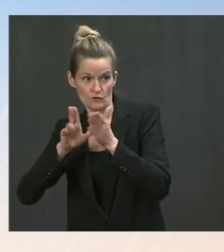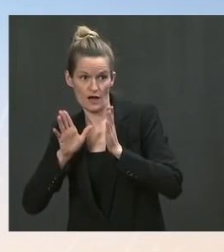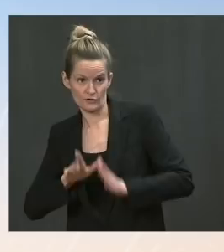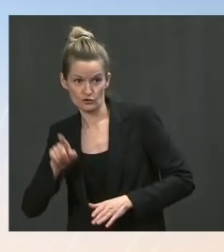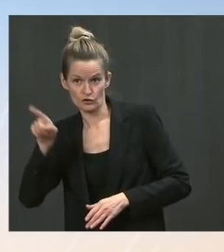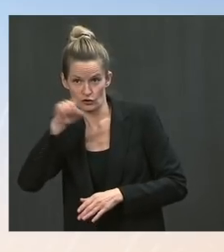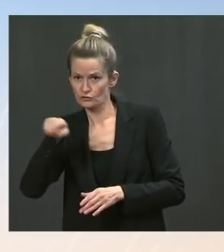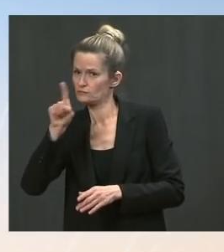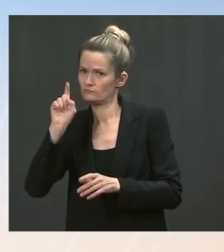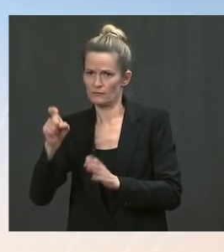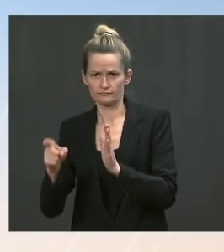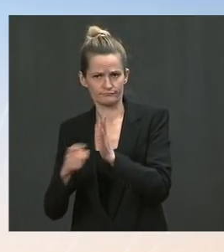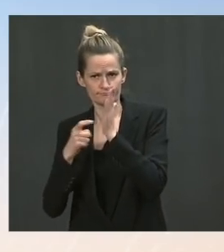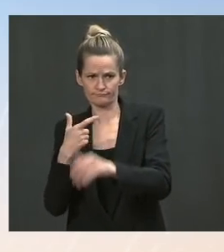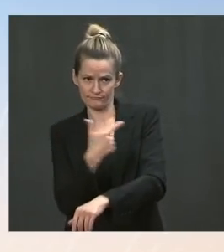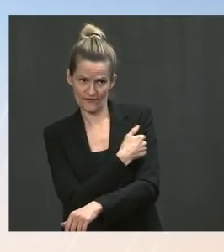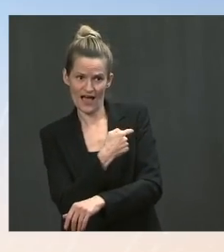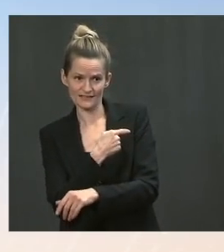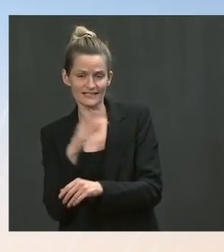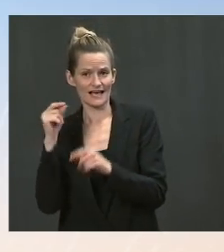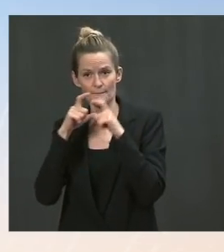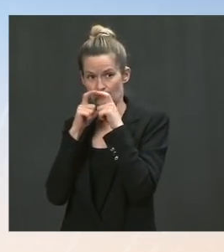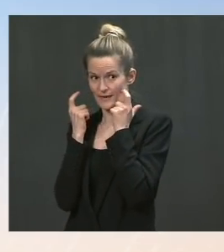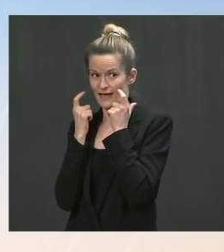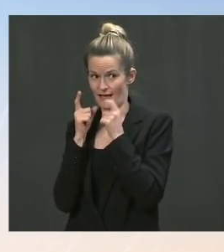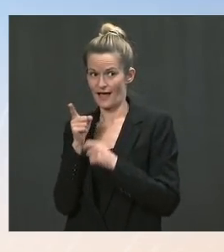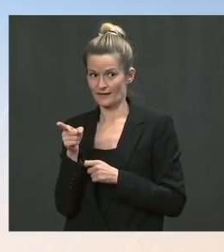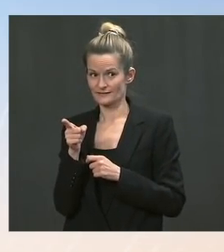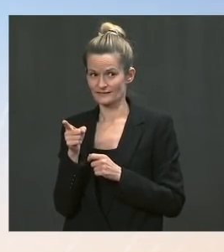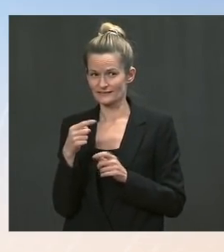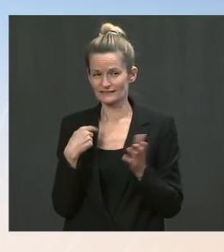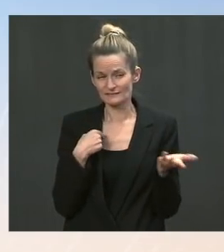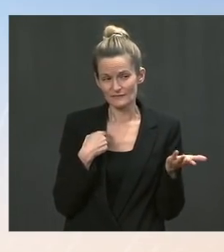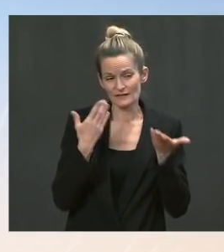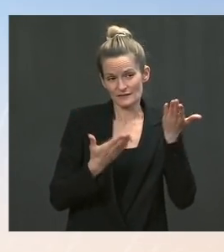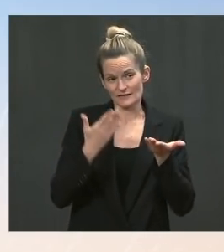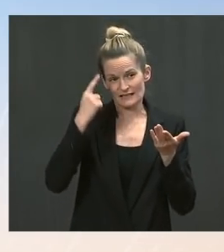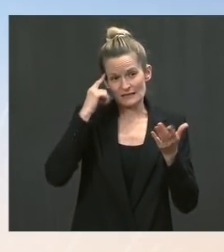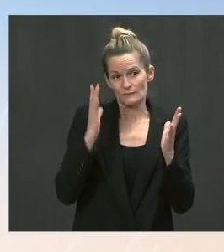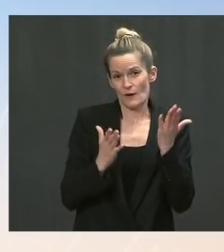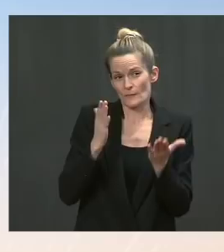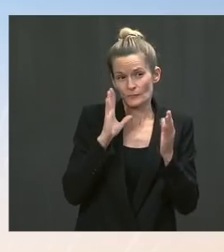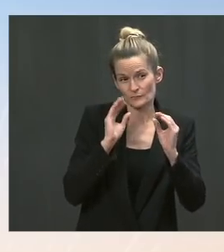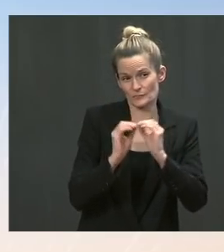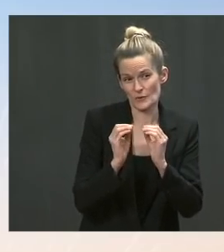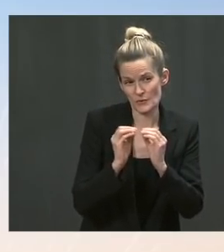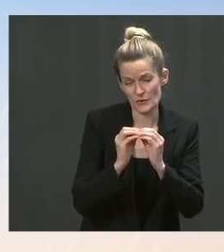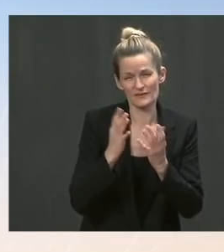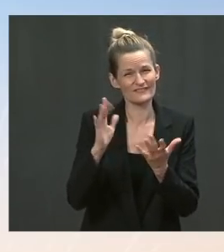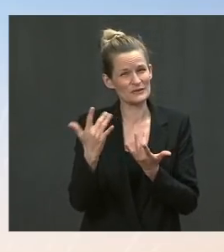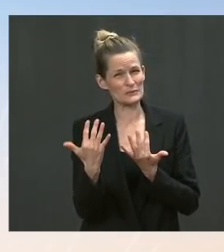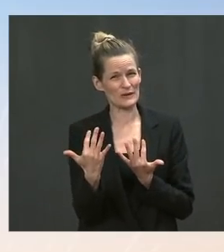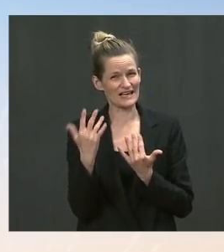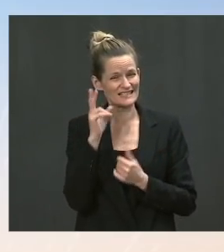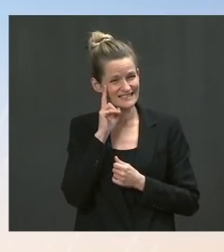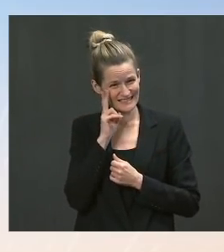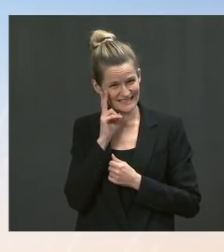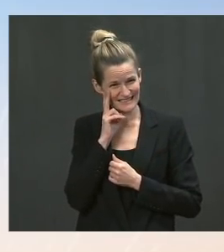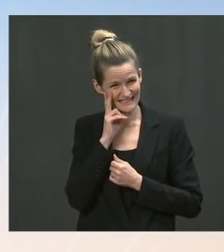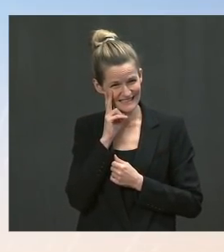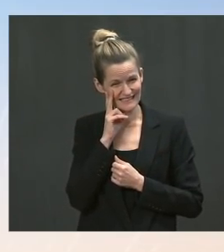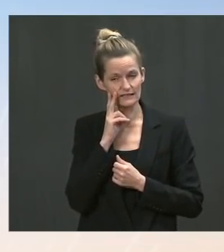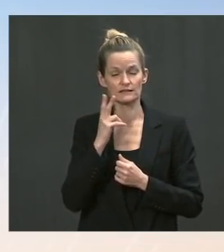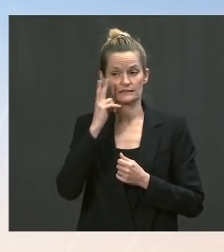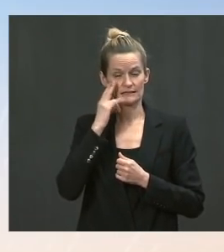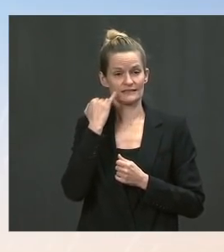So we are going to consider a range of options. There are factors, as I think you all know, as you consider these policy options, pros and cons.